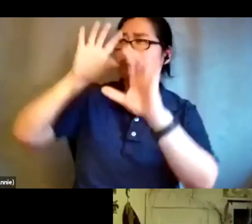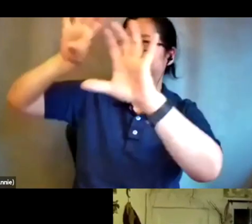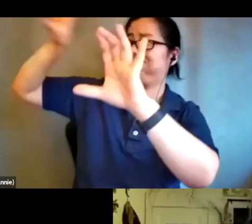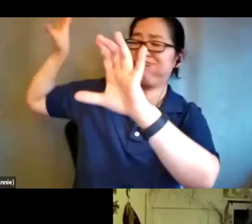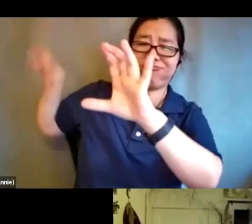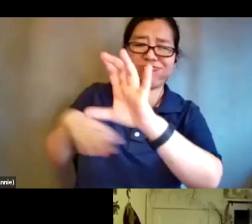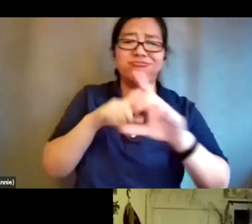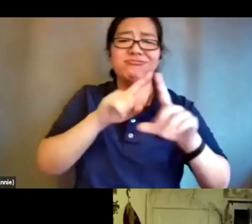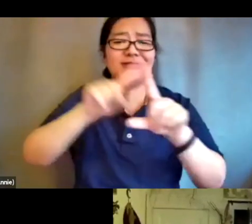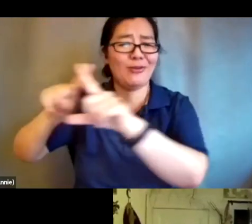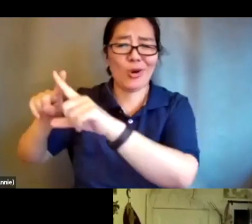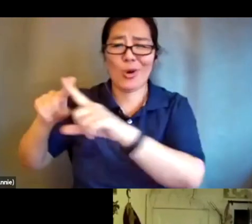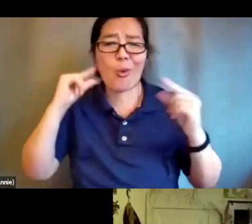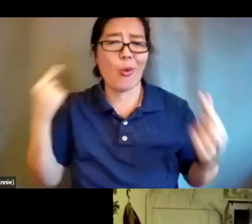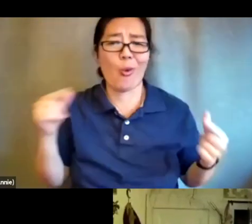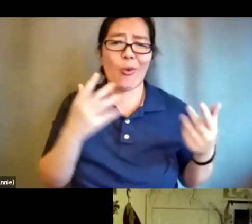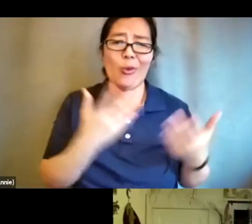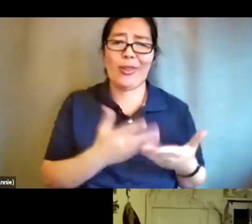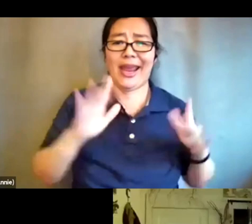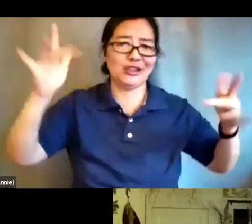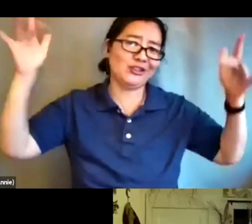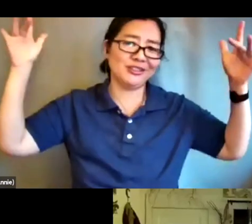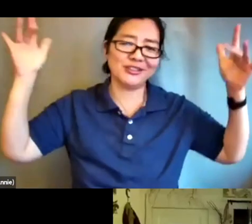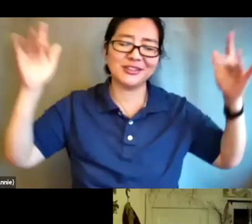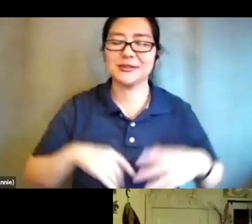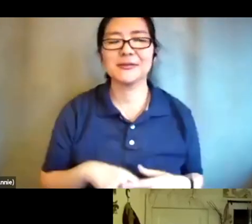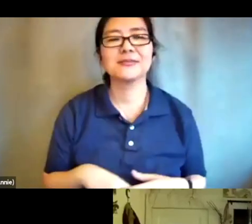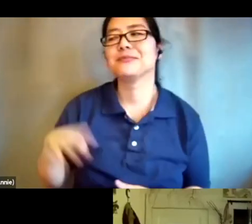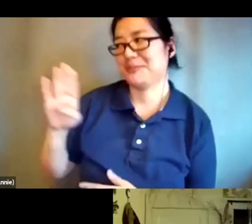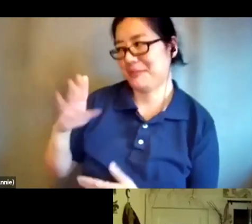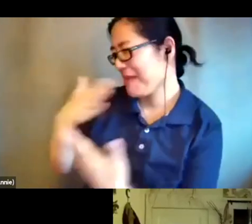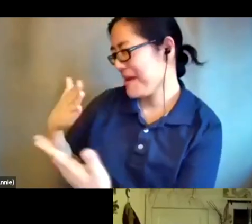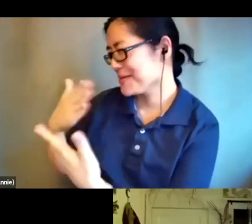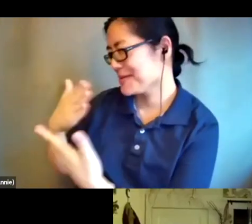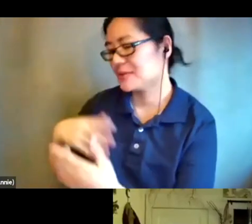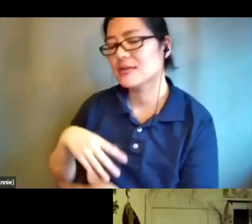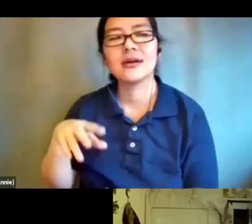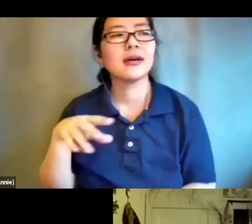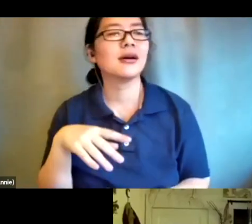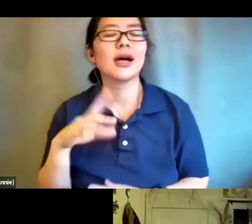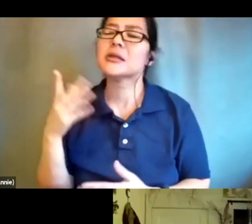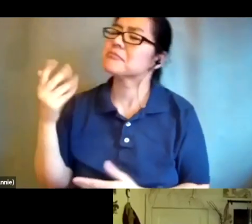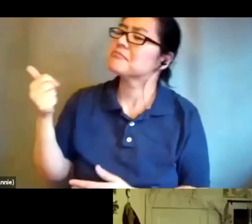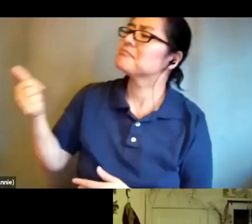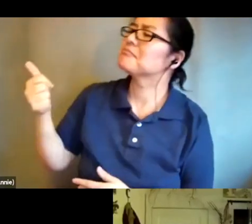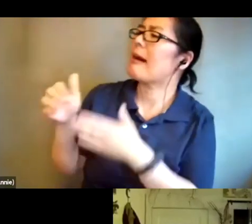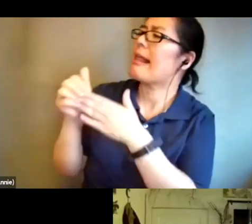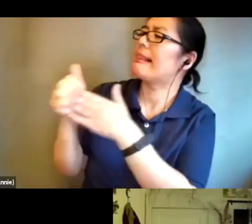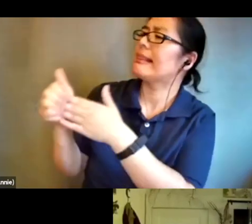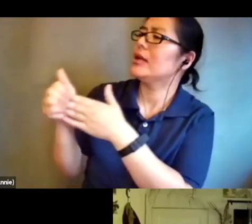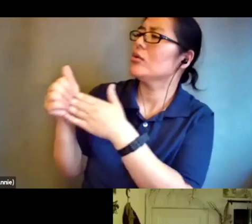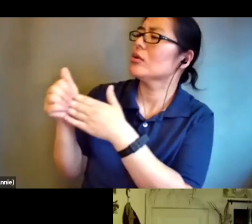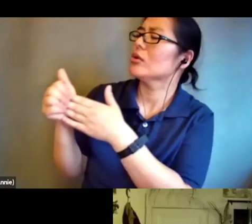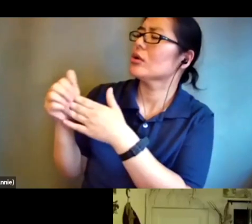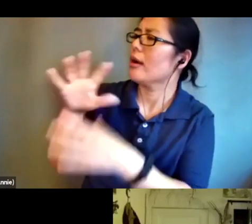things awesome thank you nomi and nomi you're in a leadership role at the organization sins